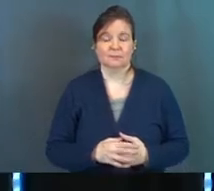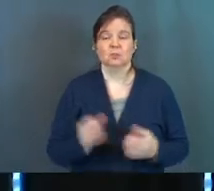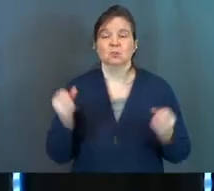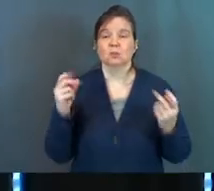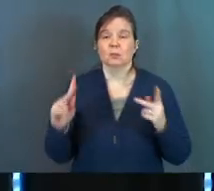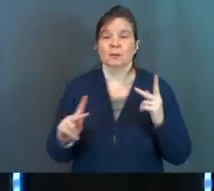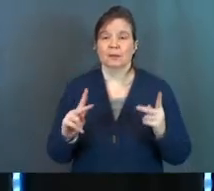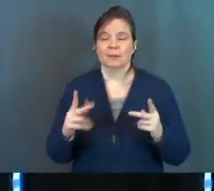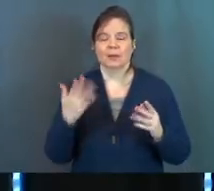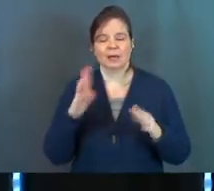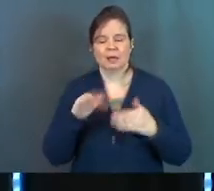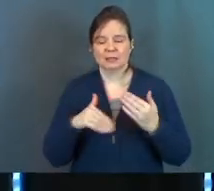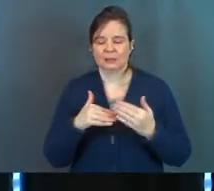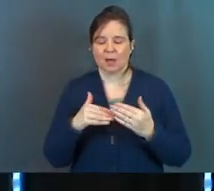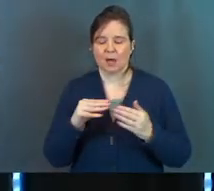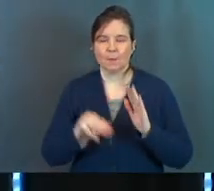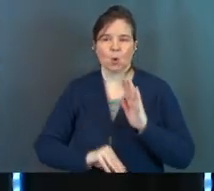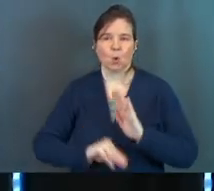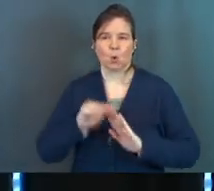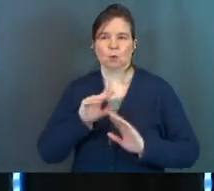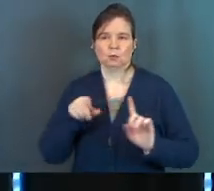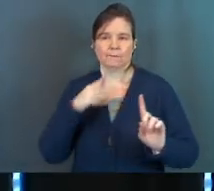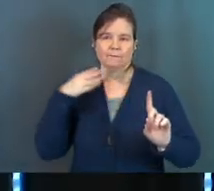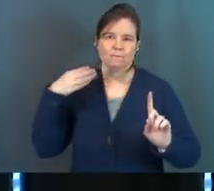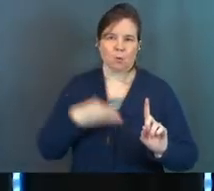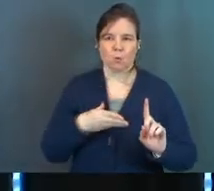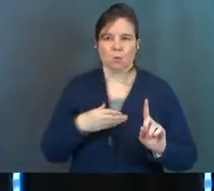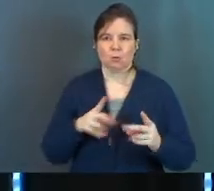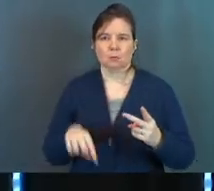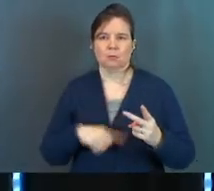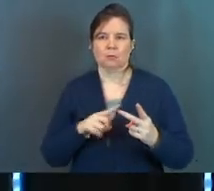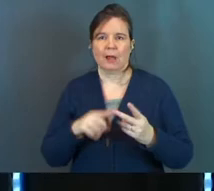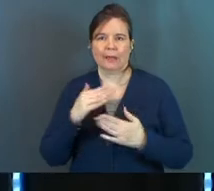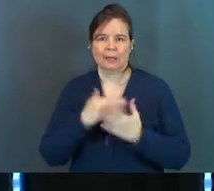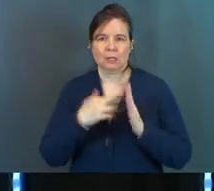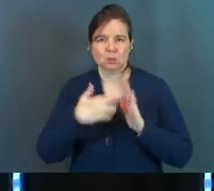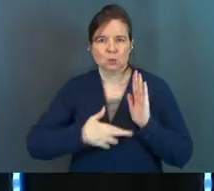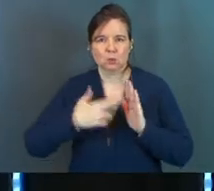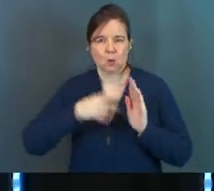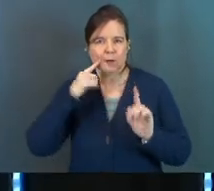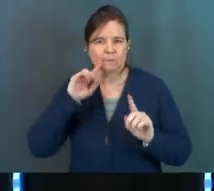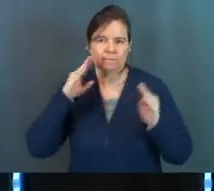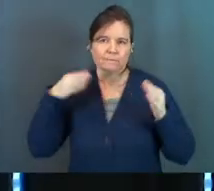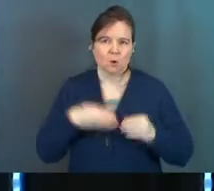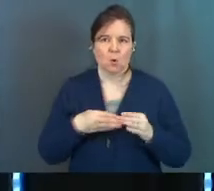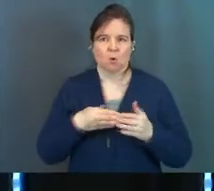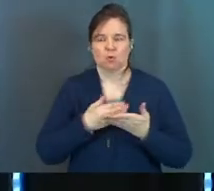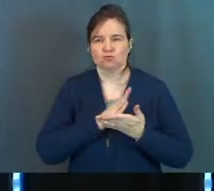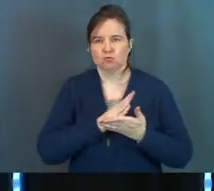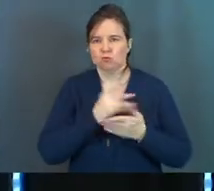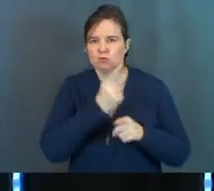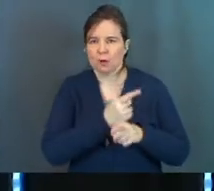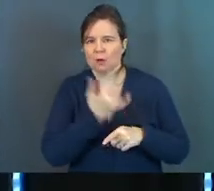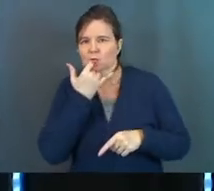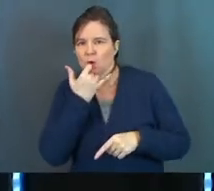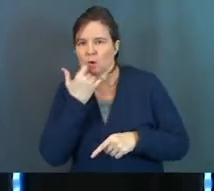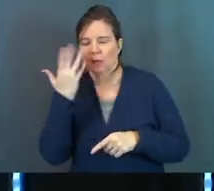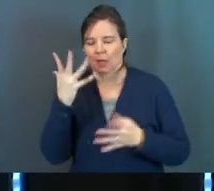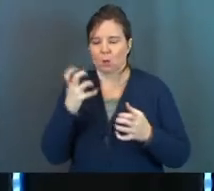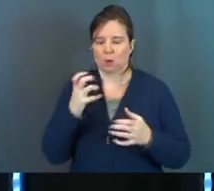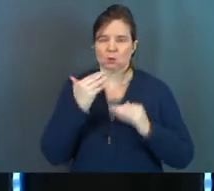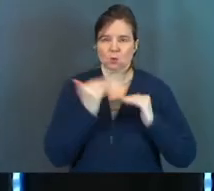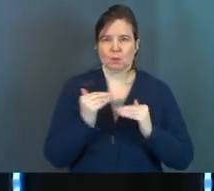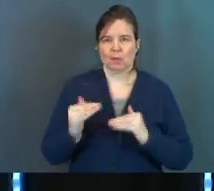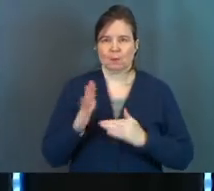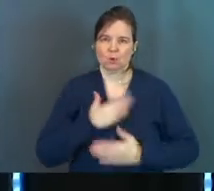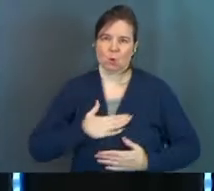So many people are like, God's all about the morality and he's all about the list of rules for you, the rights and the wrongs. And God wants